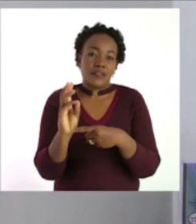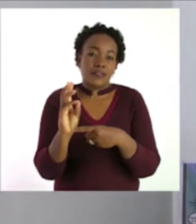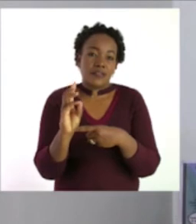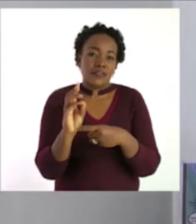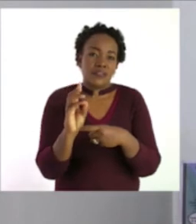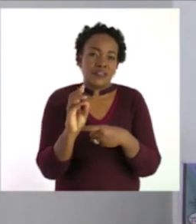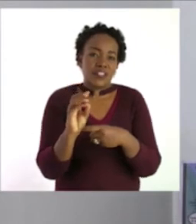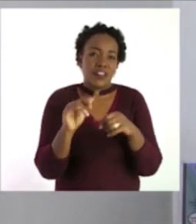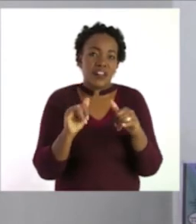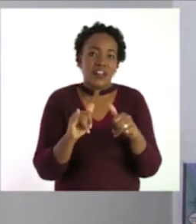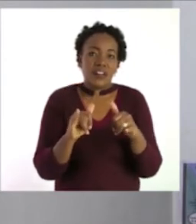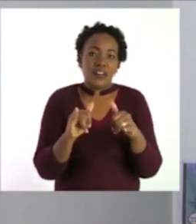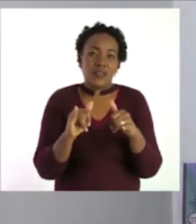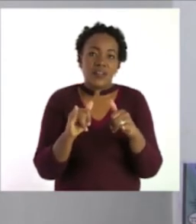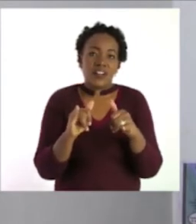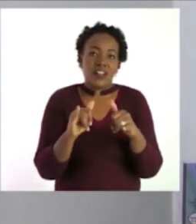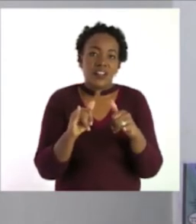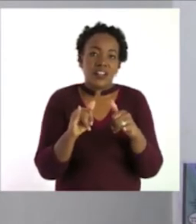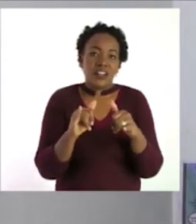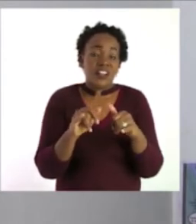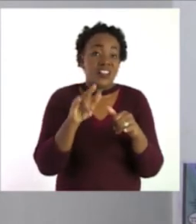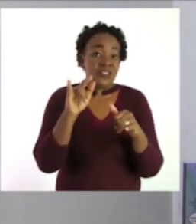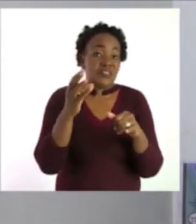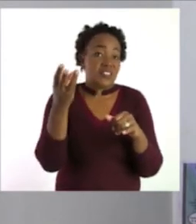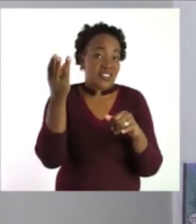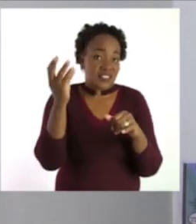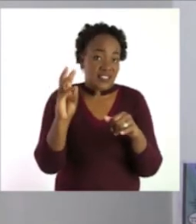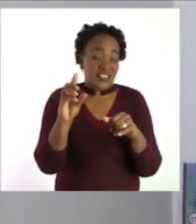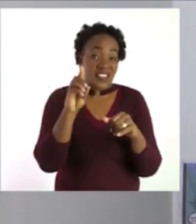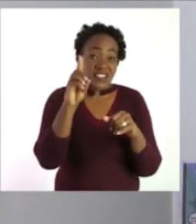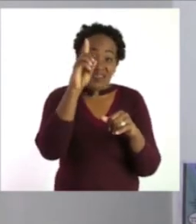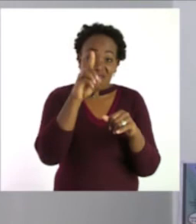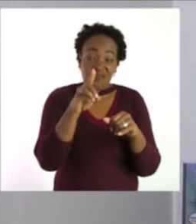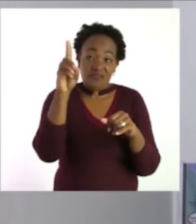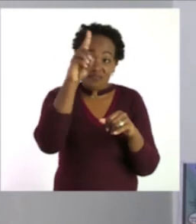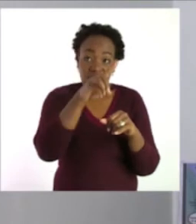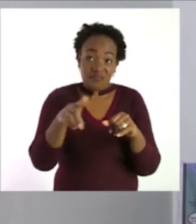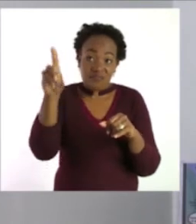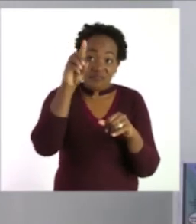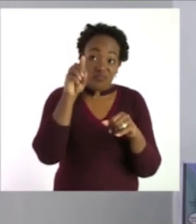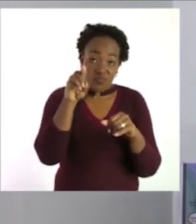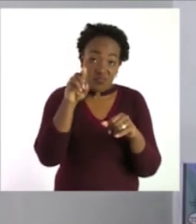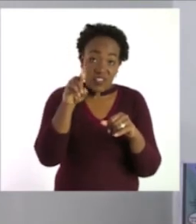Now, we'll take the 6 and put it here.